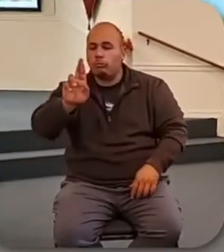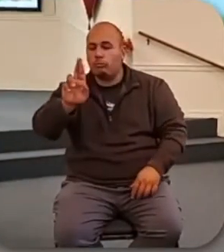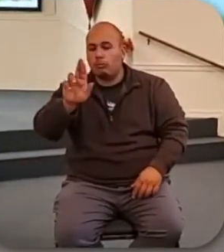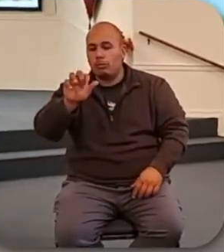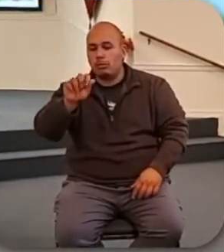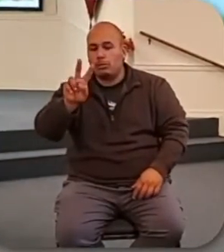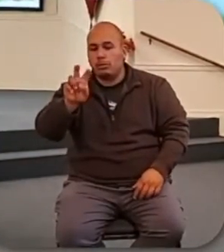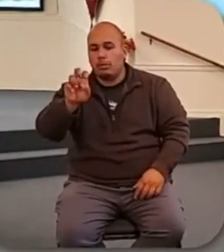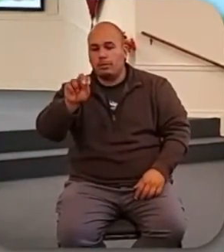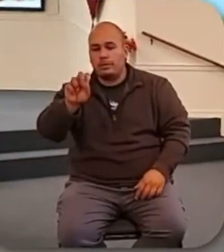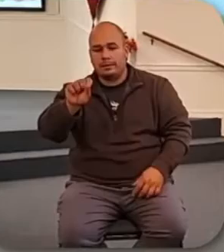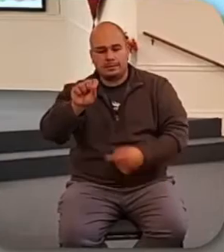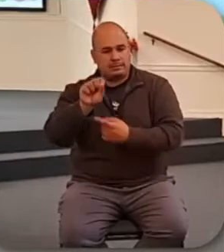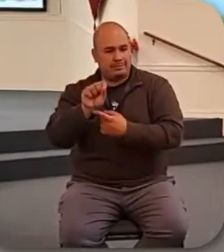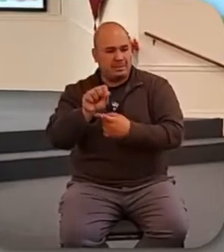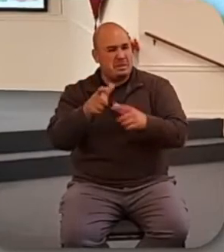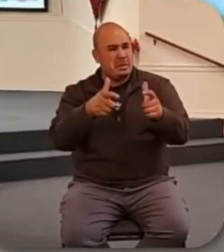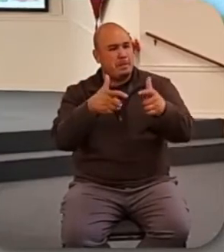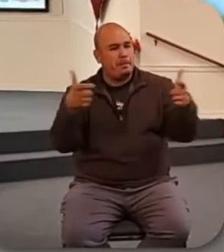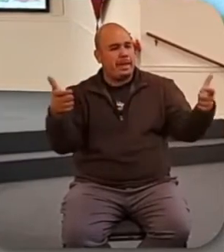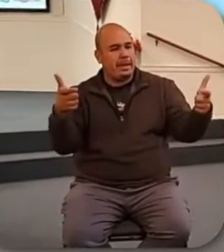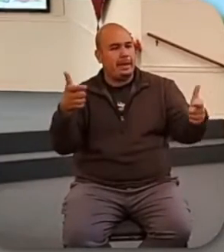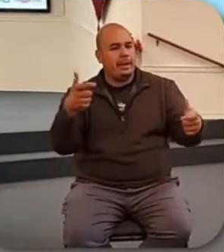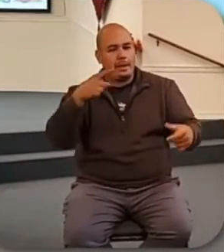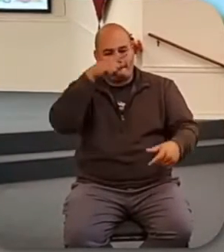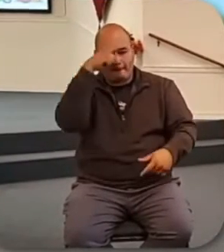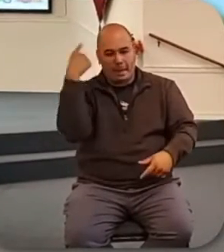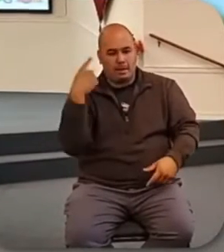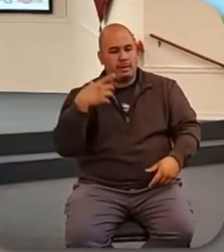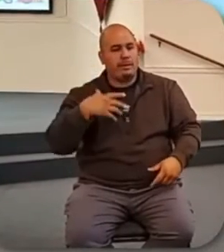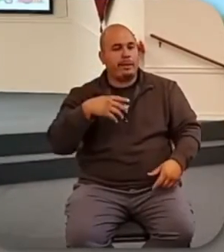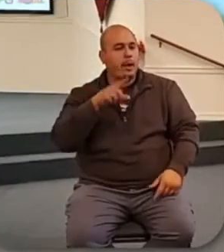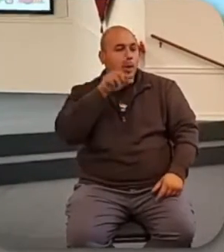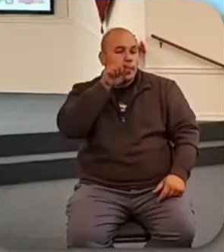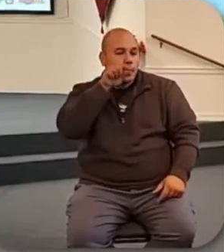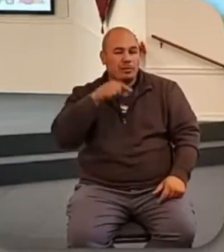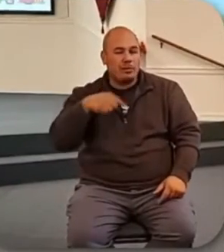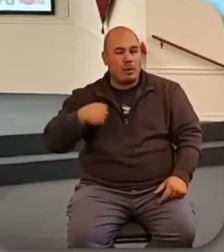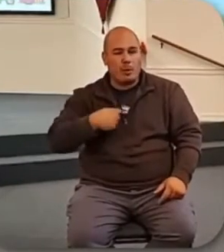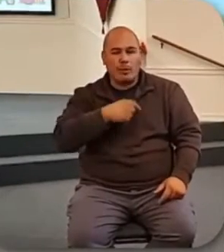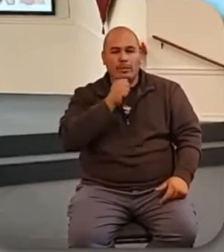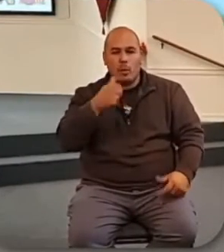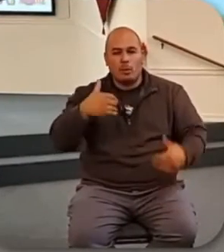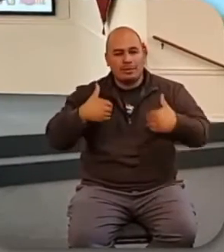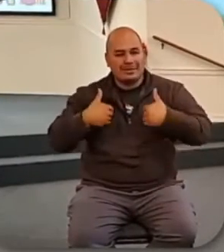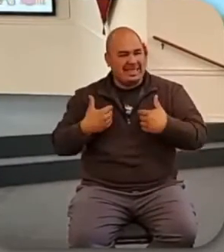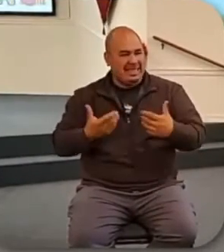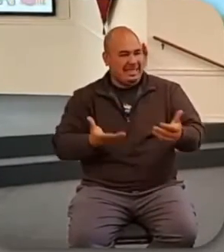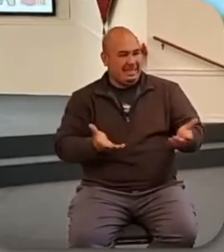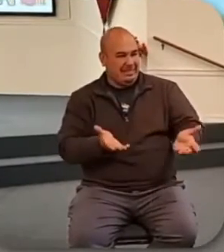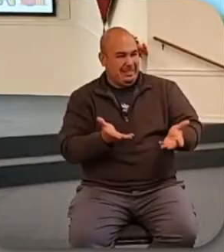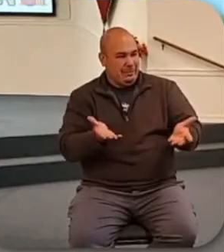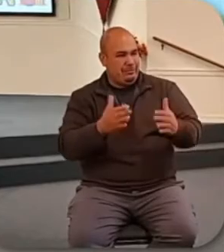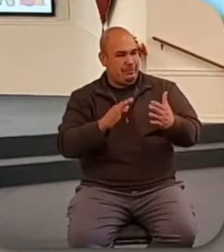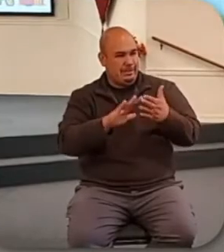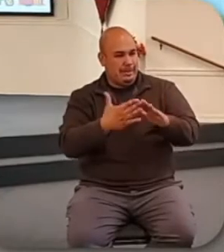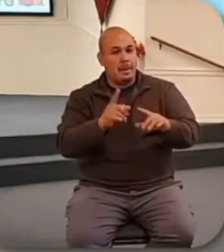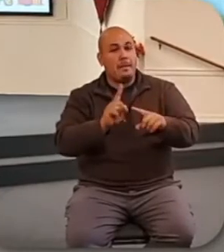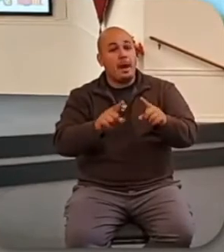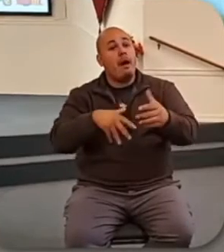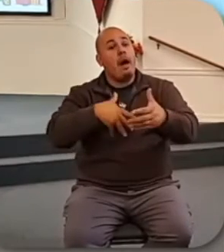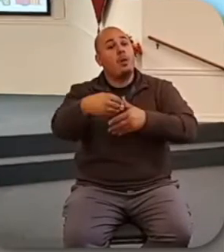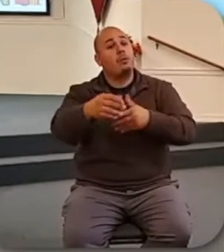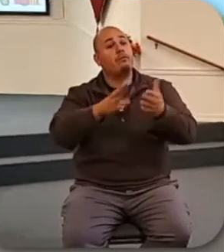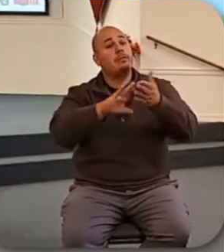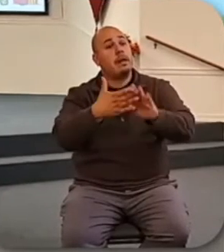black birds like oversized crows. You don't see them much here in the city but just go a little bit out of town and you